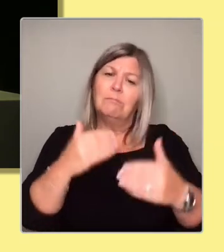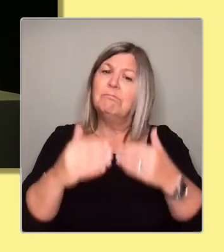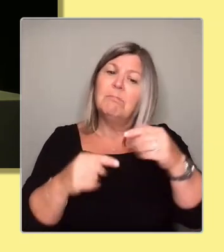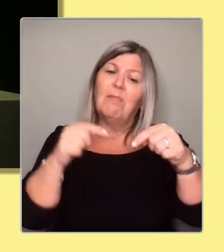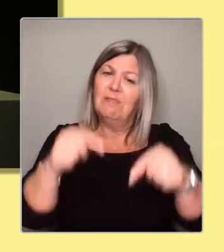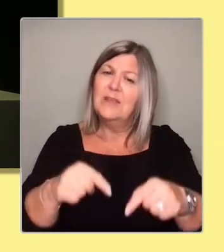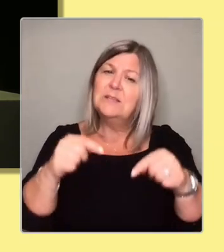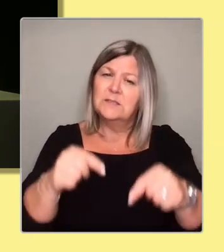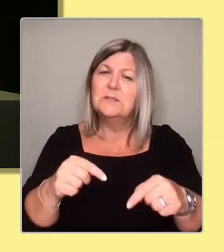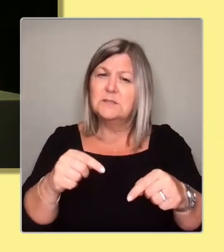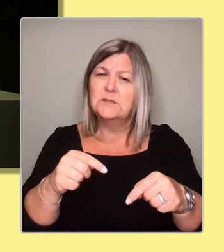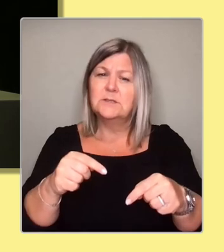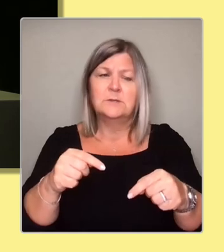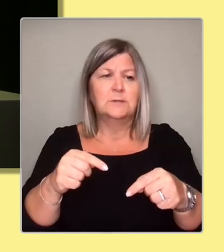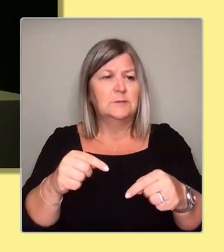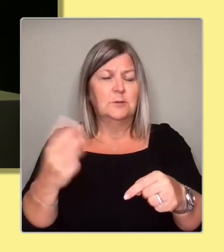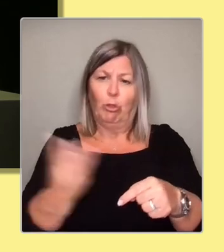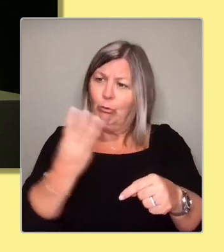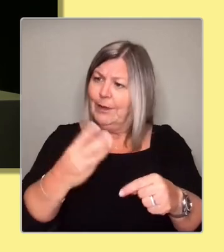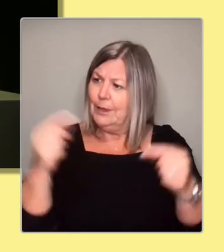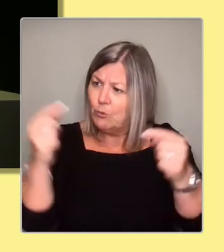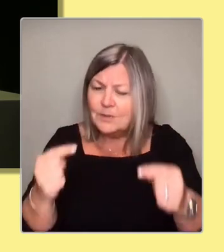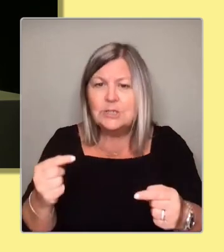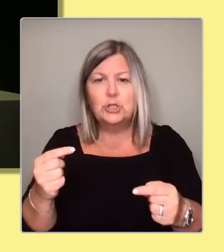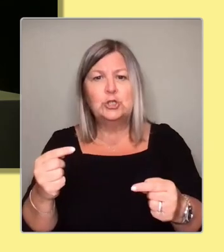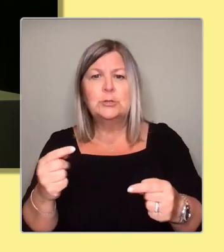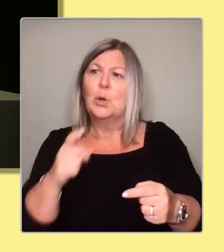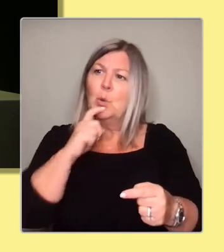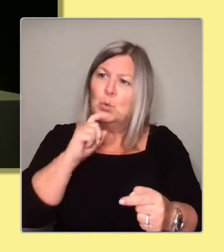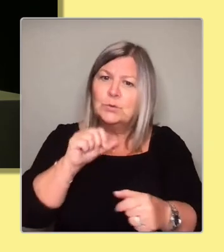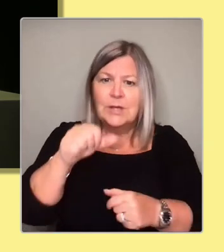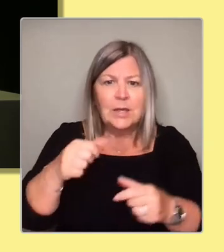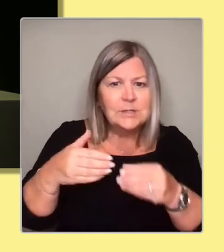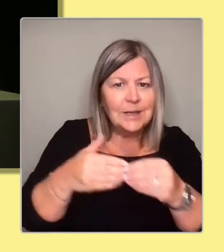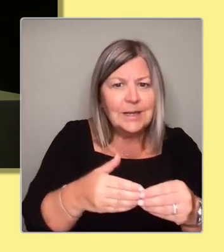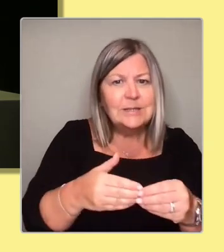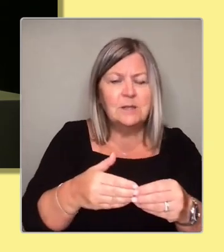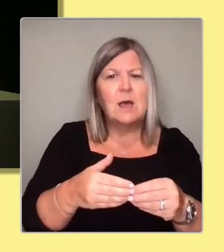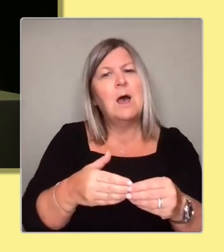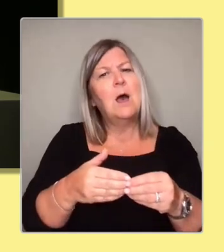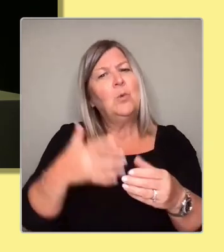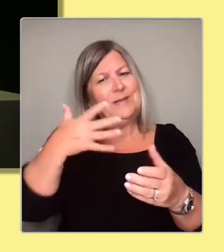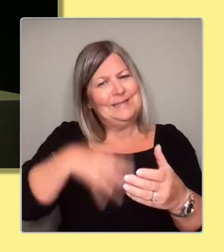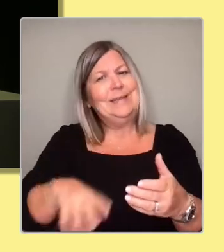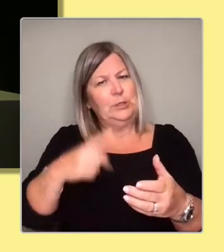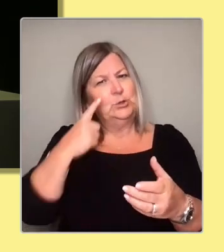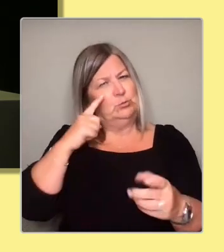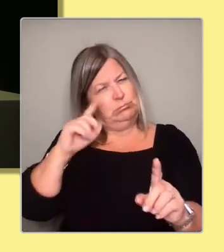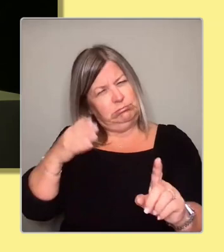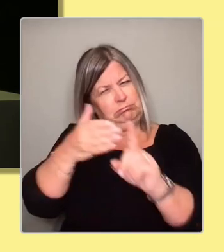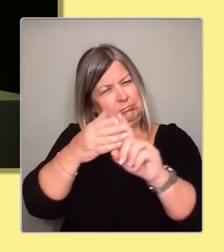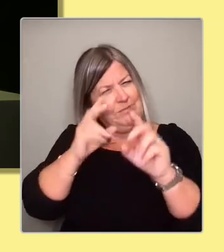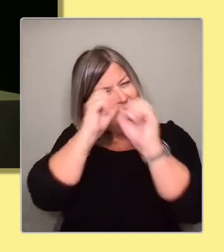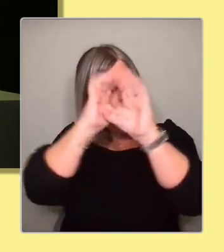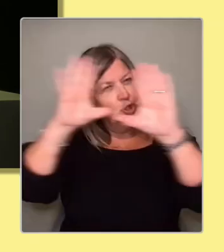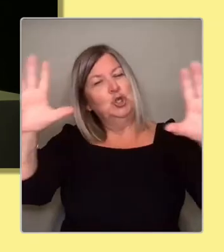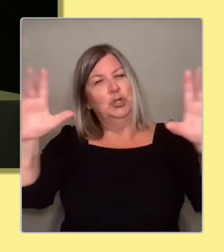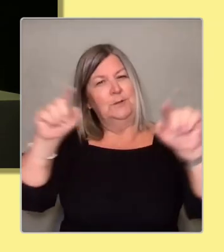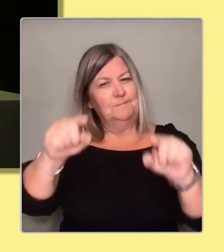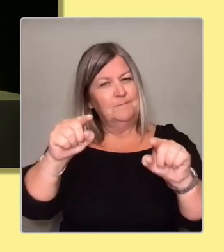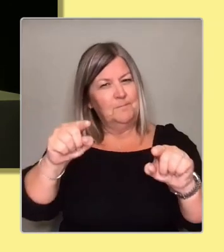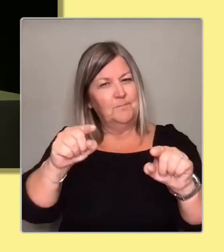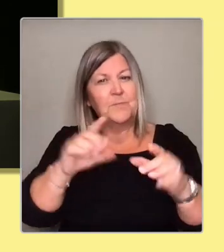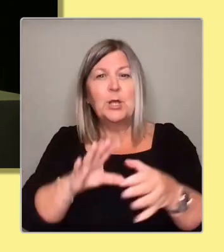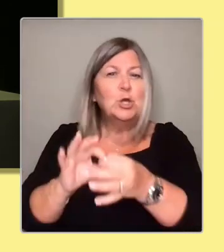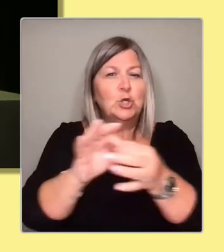united vision. The SNP has always been successful when we were united. But unity is not uniformity. And